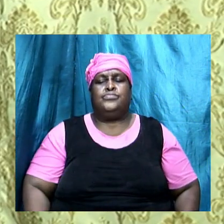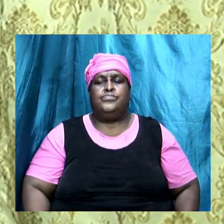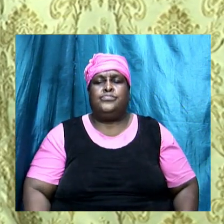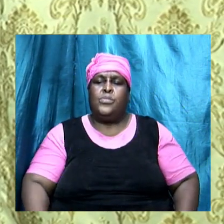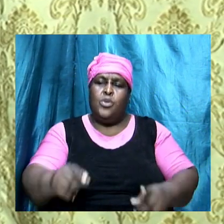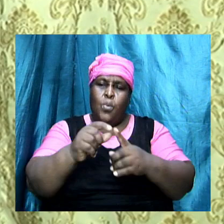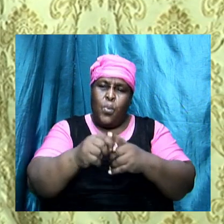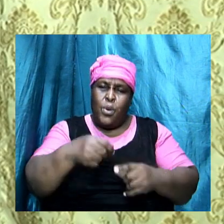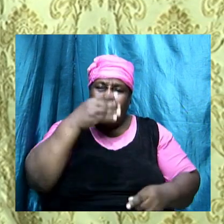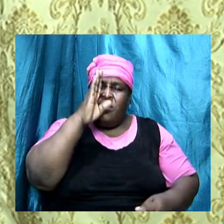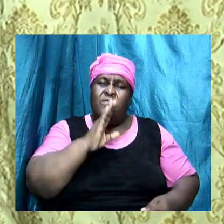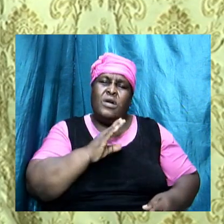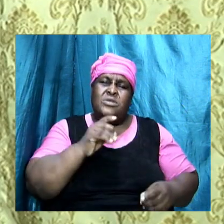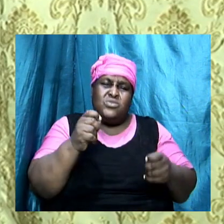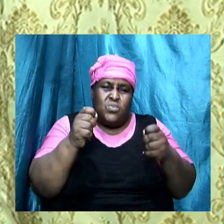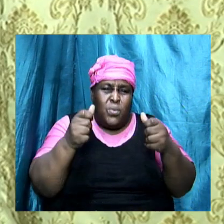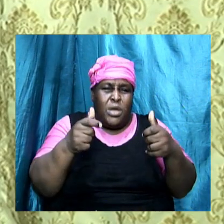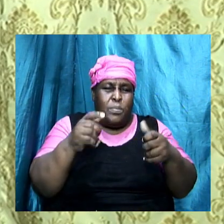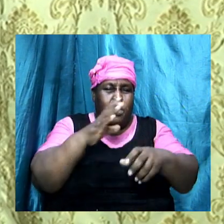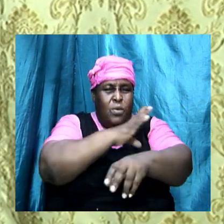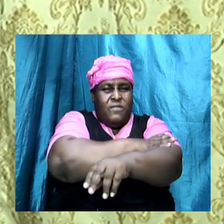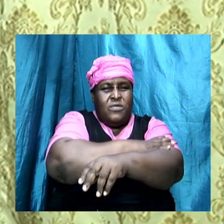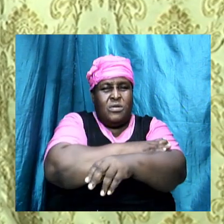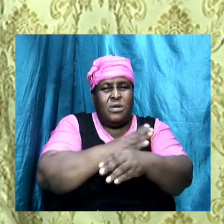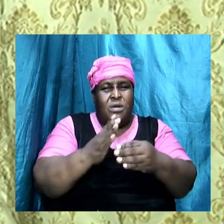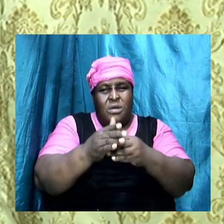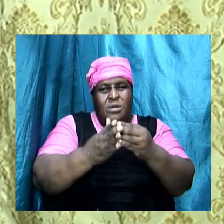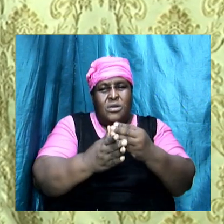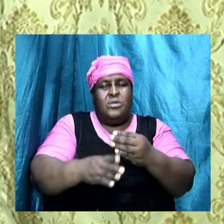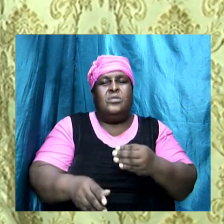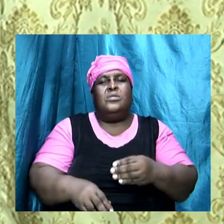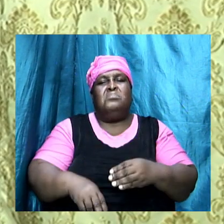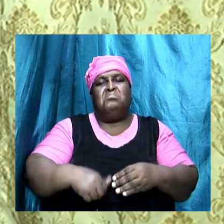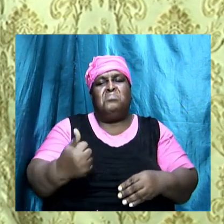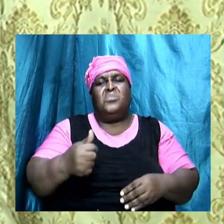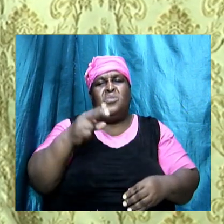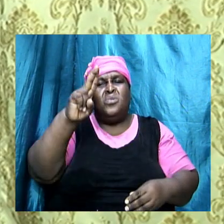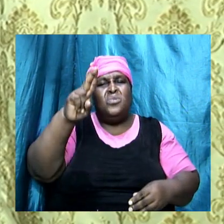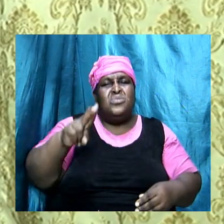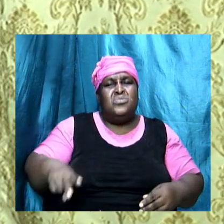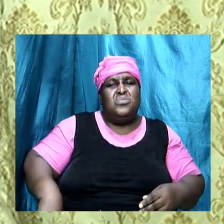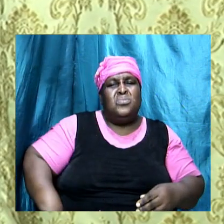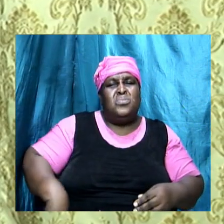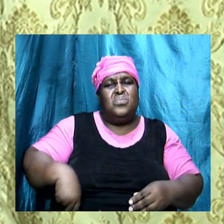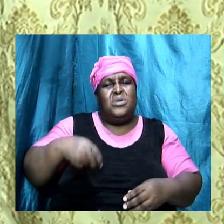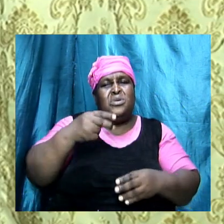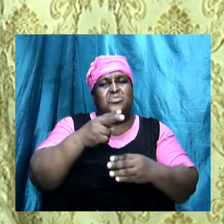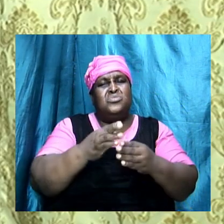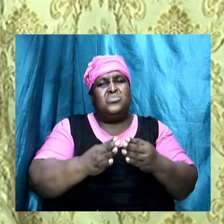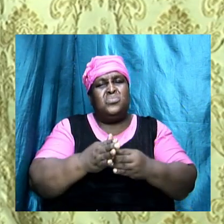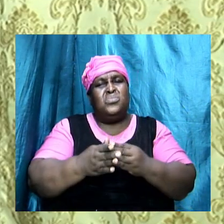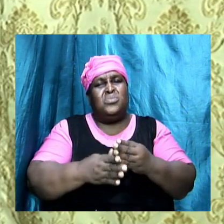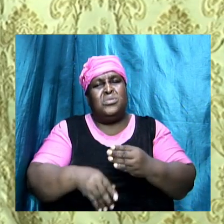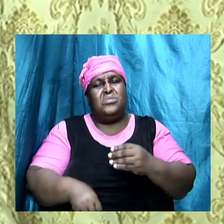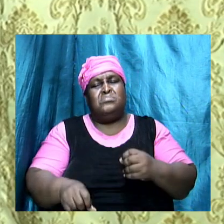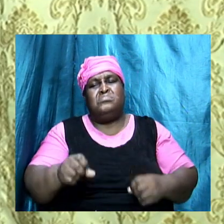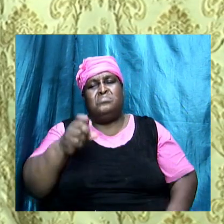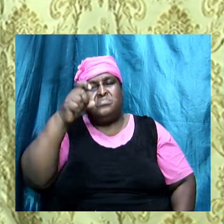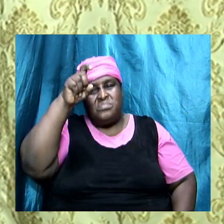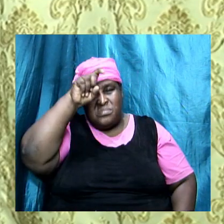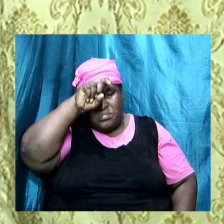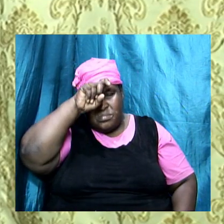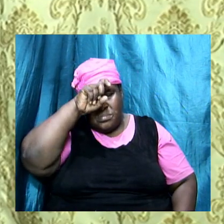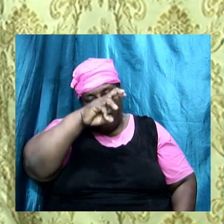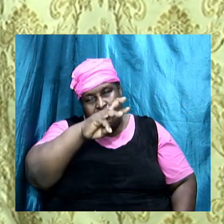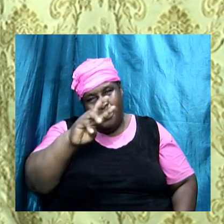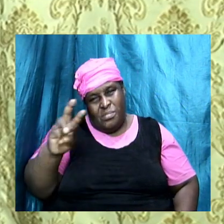word of God is quick powerful sharper than any two edged sword Ezekiel 44 verse